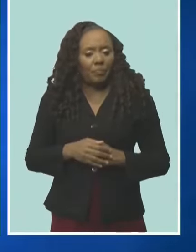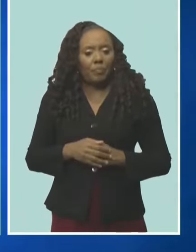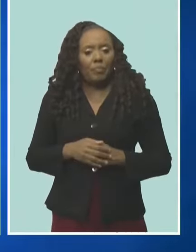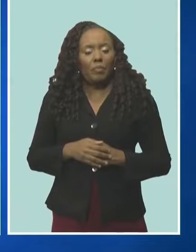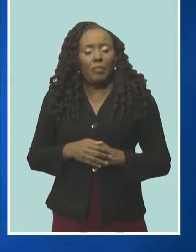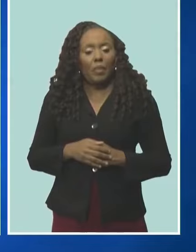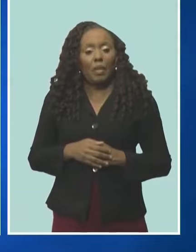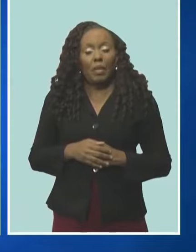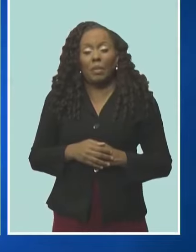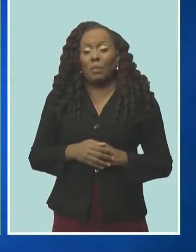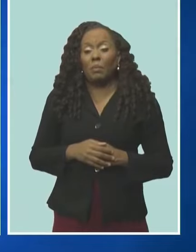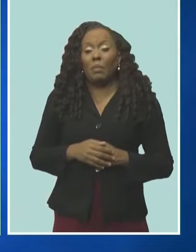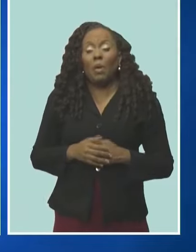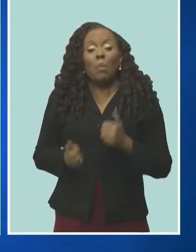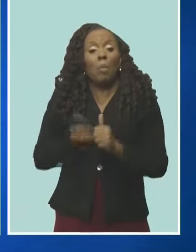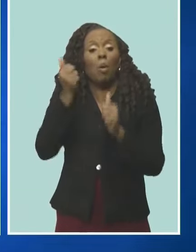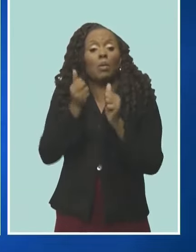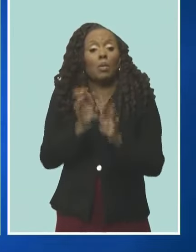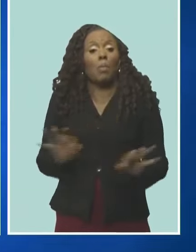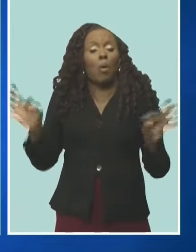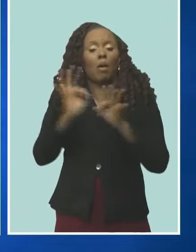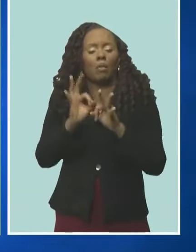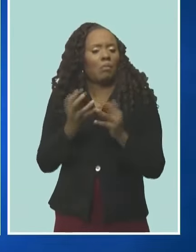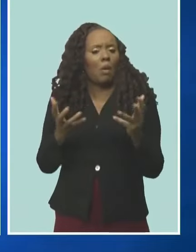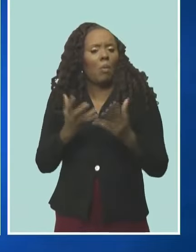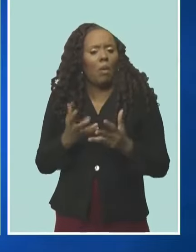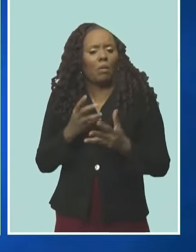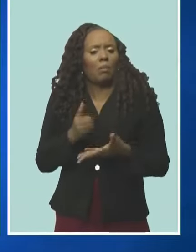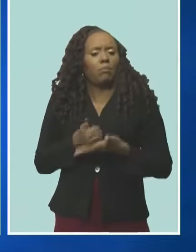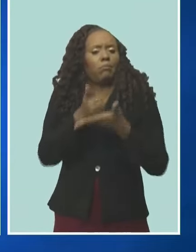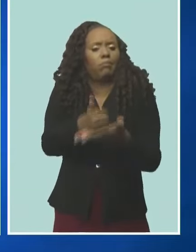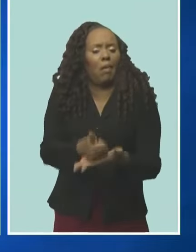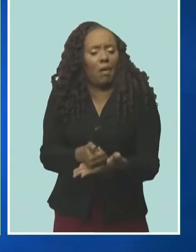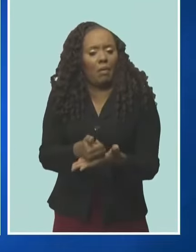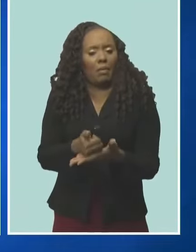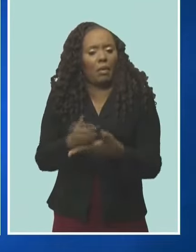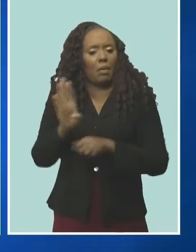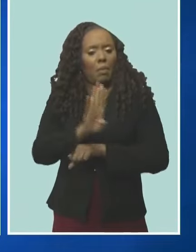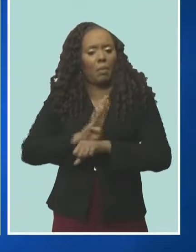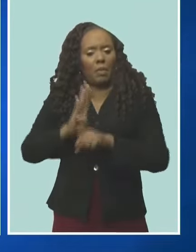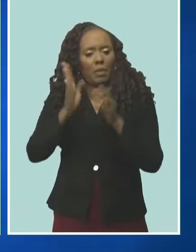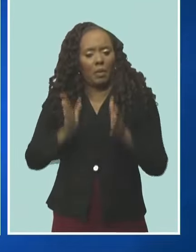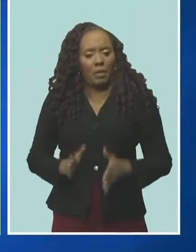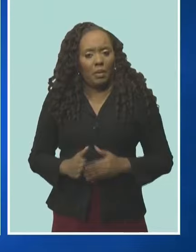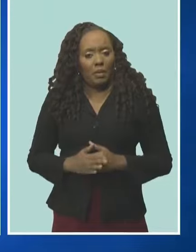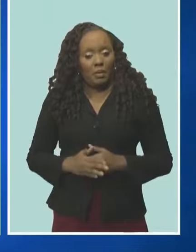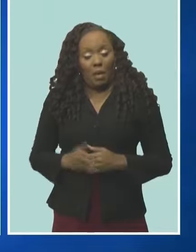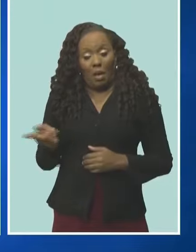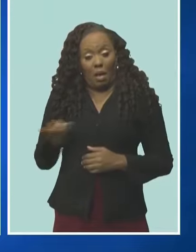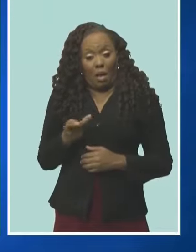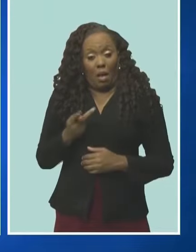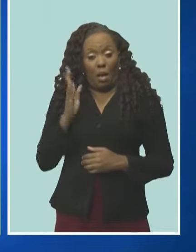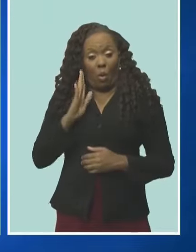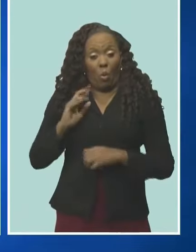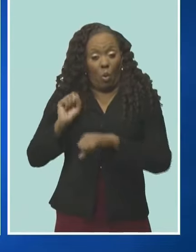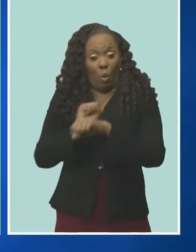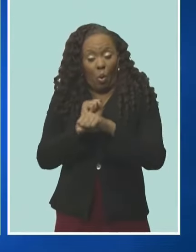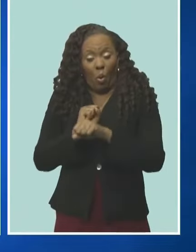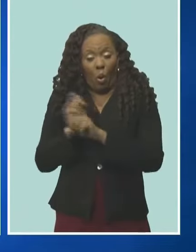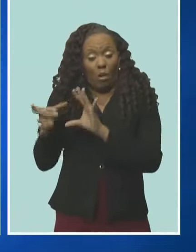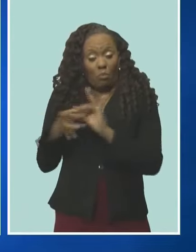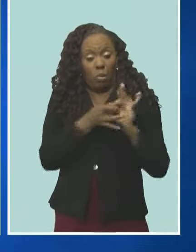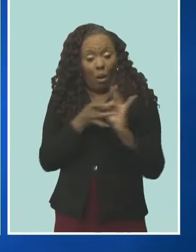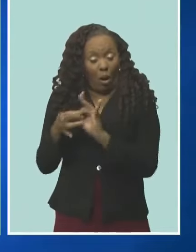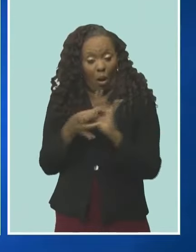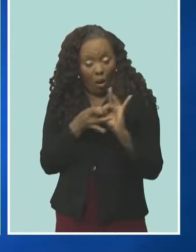people of Barbados. Having said that, we have agreed to work closely together and to